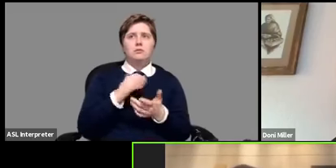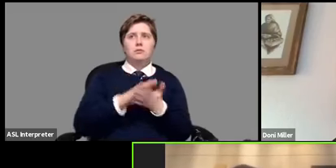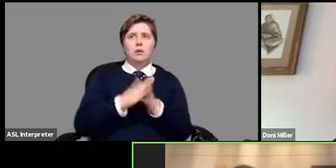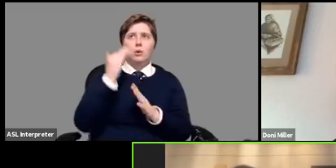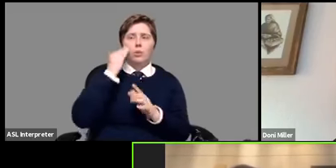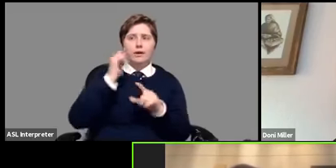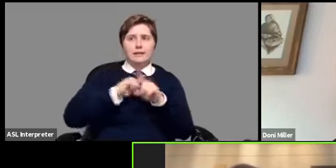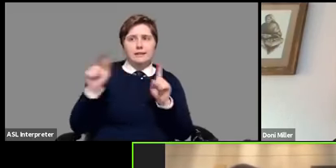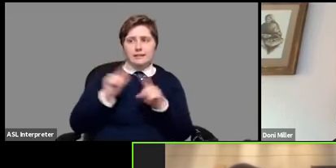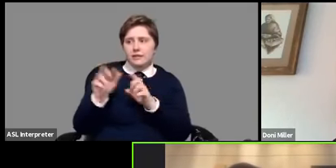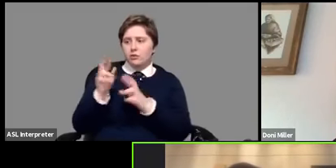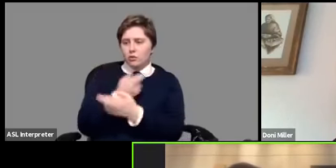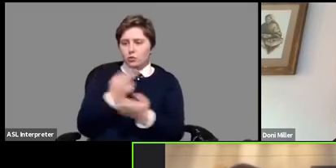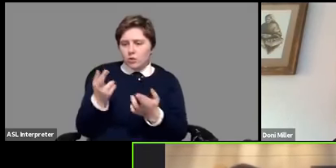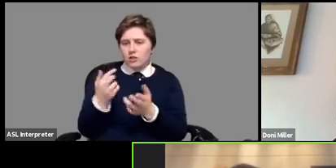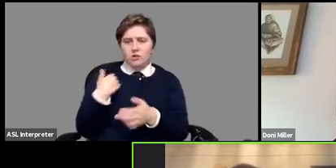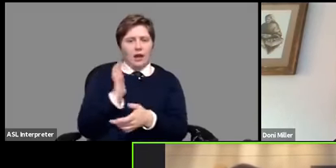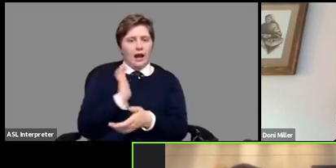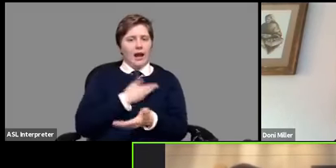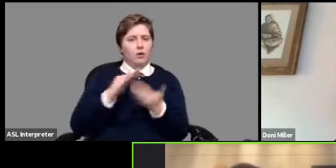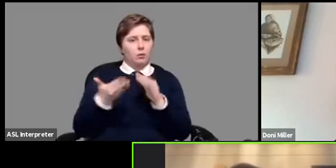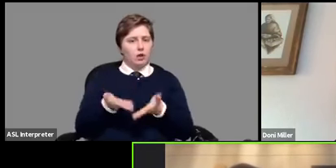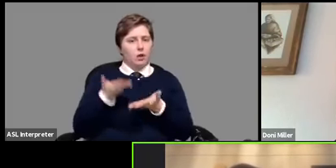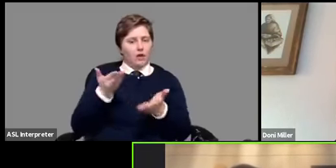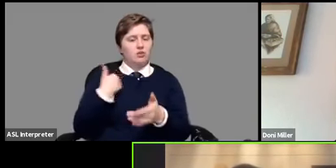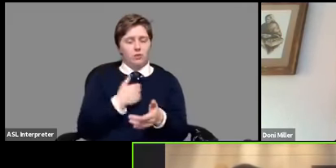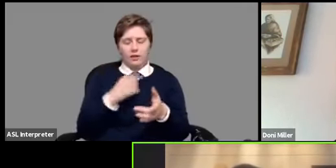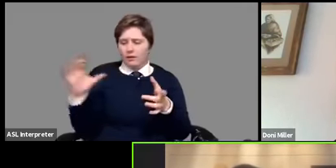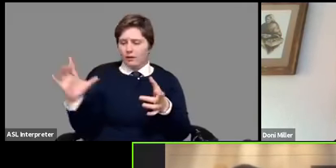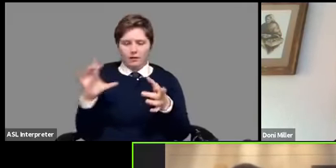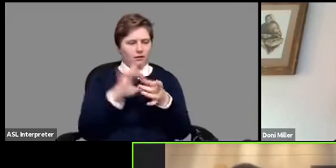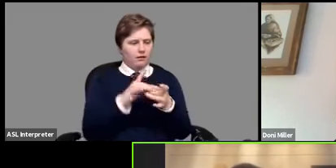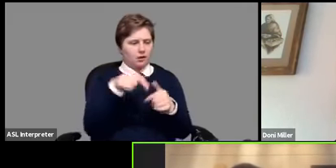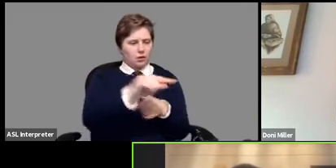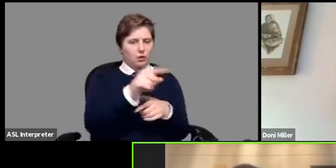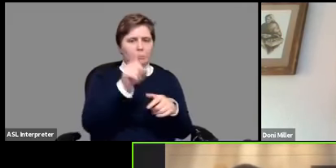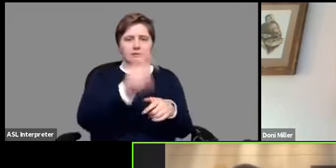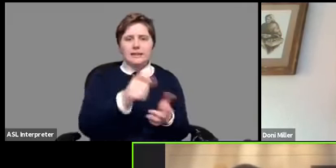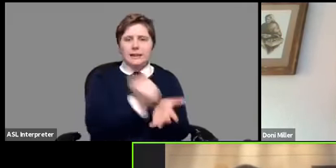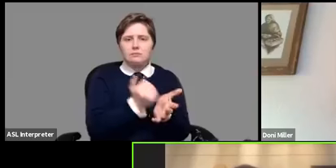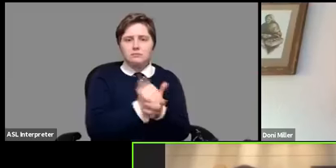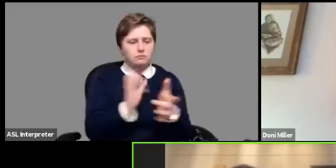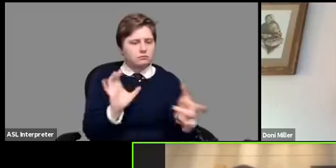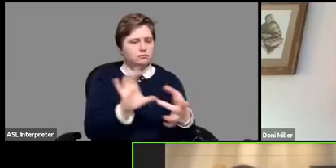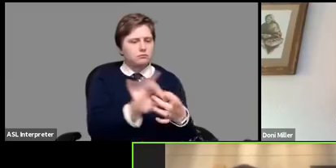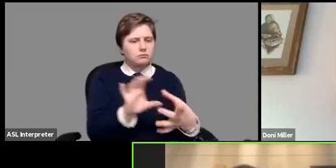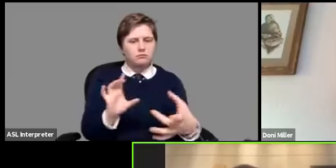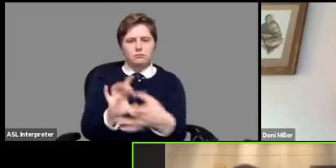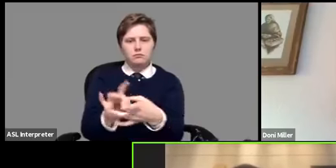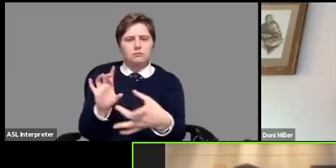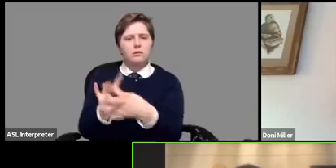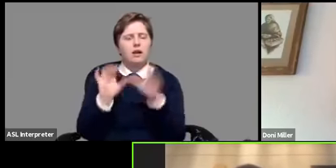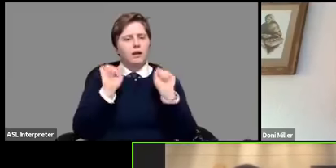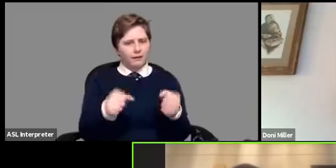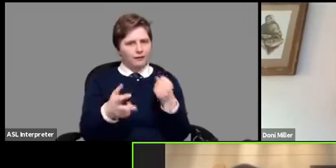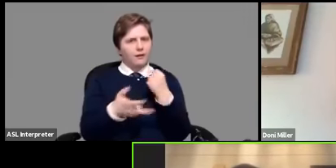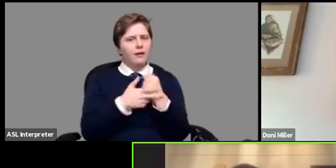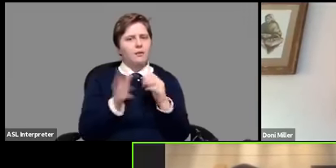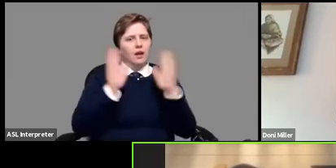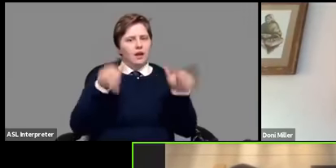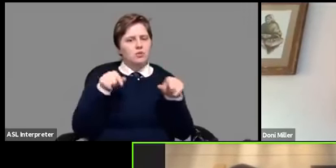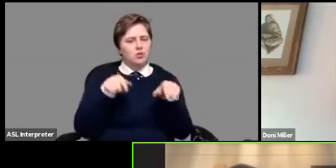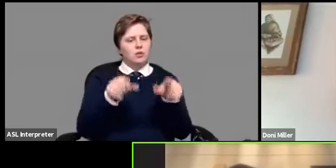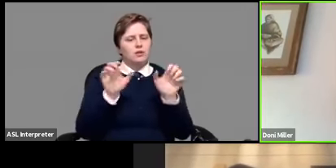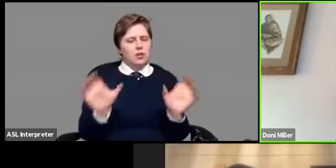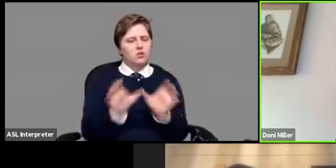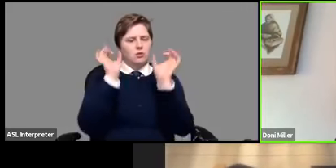resources that the community offers so that we can connect those clients that are in need so that they can keep their housing in this crisis